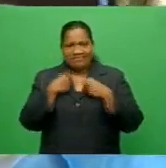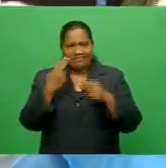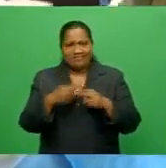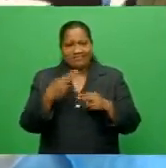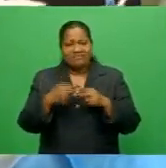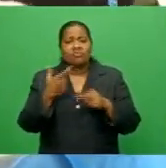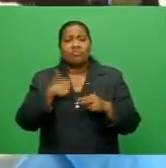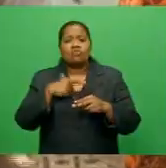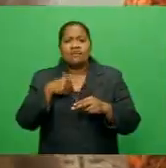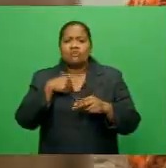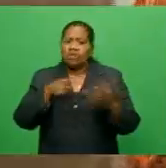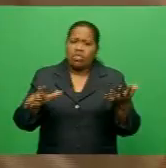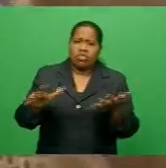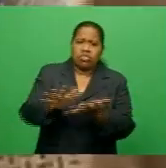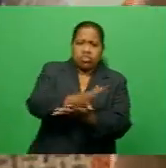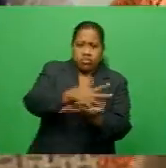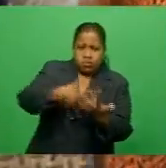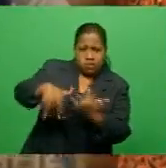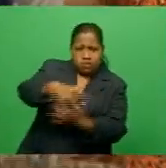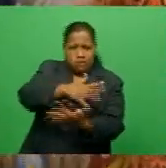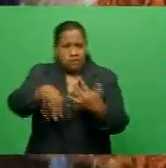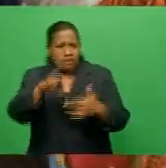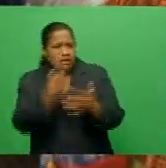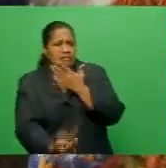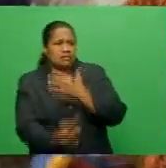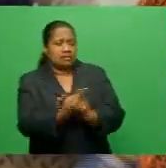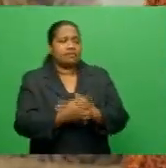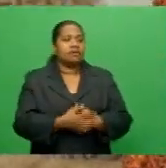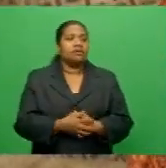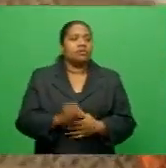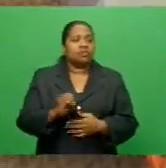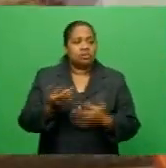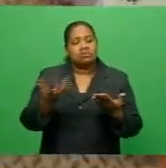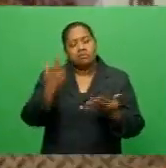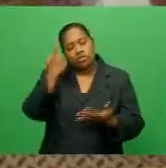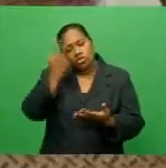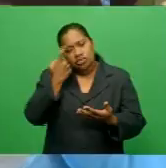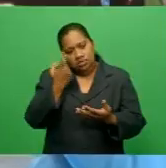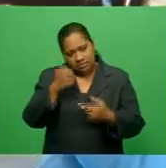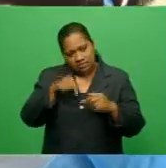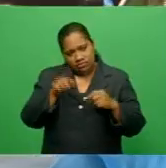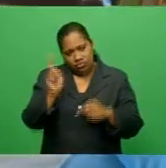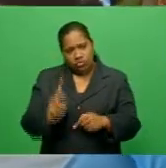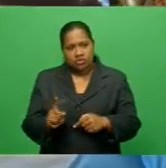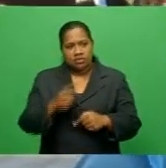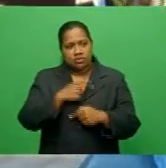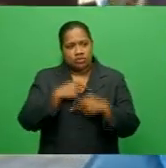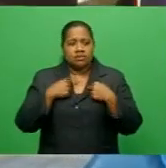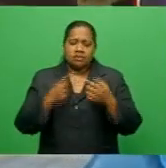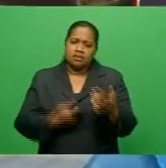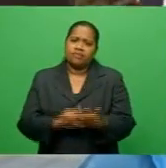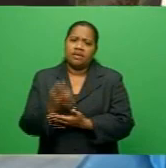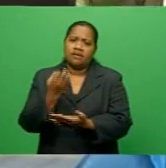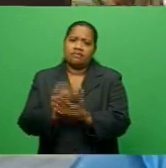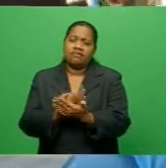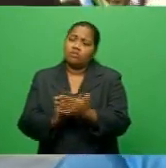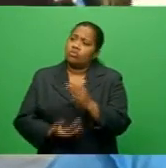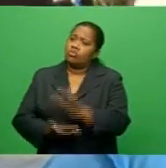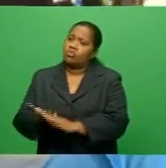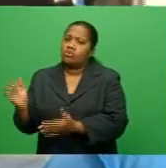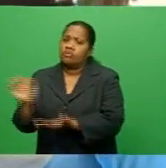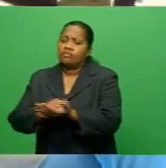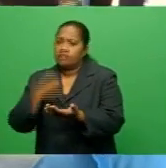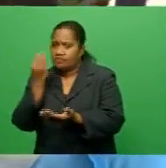devastation caused by TC Harold. This is still a concern until today. We had to pay our fares to go and buy food from Suva.